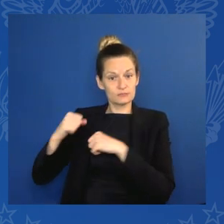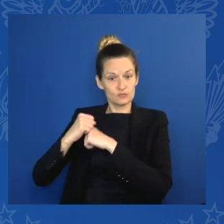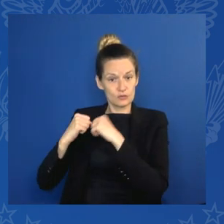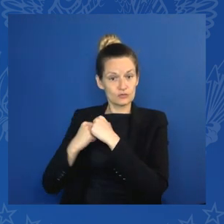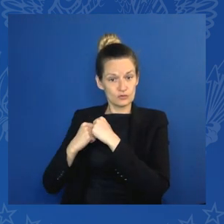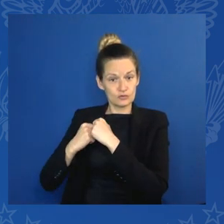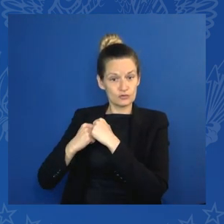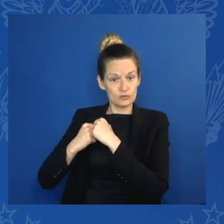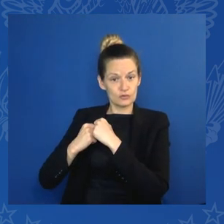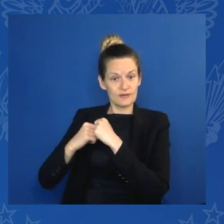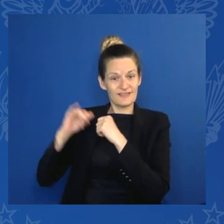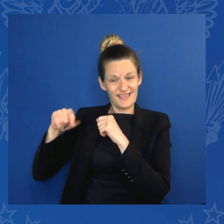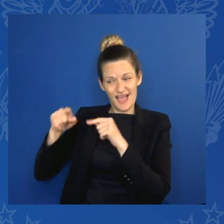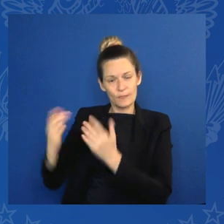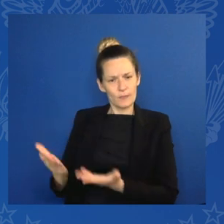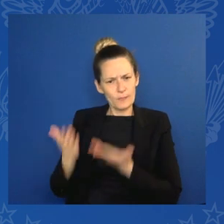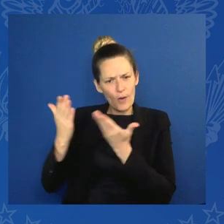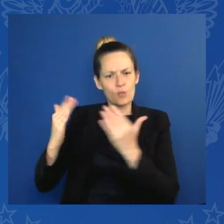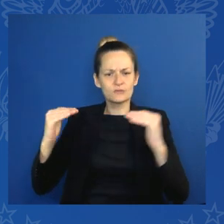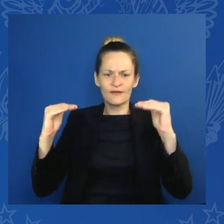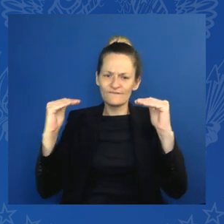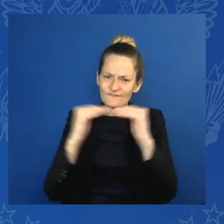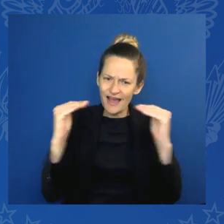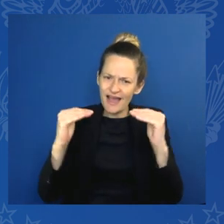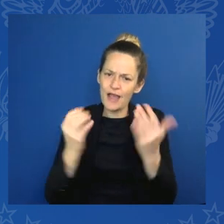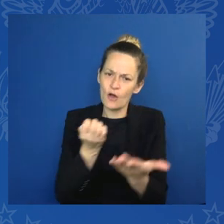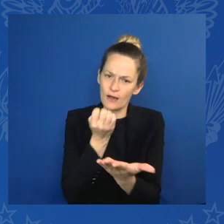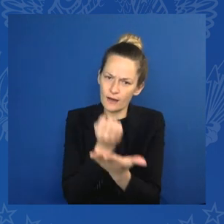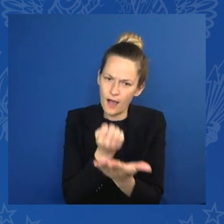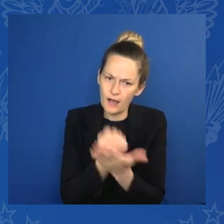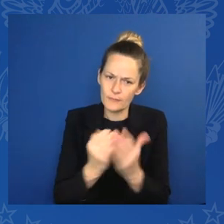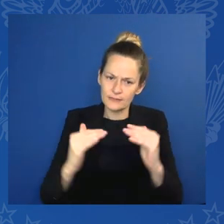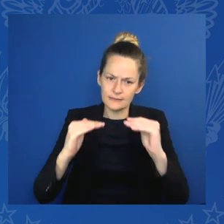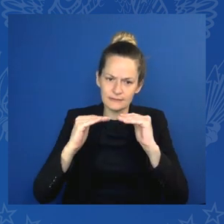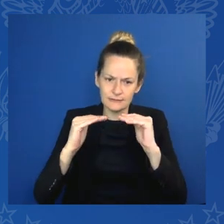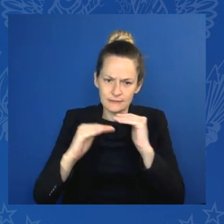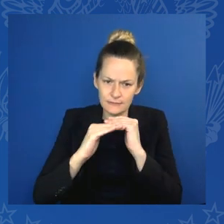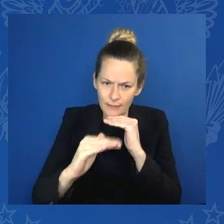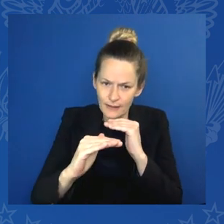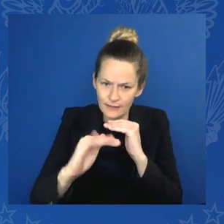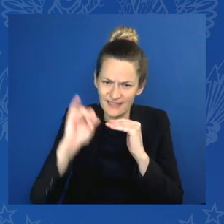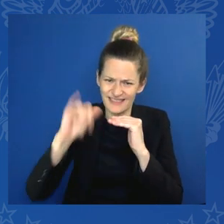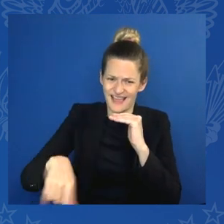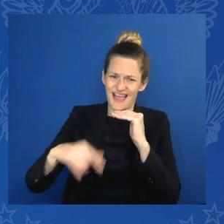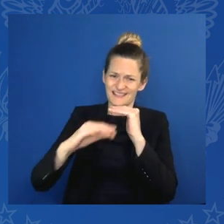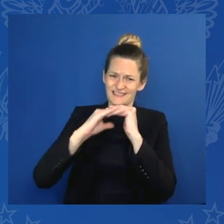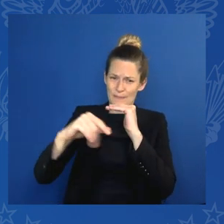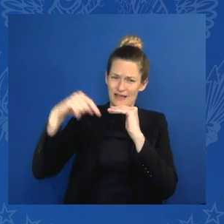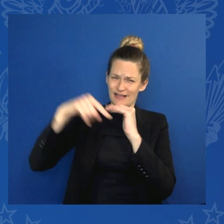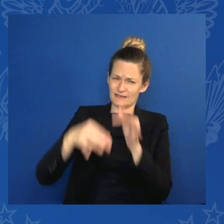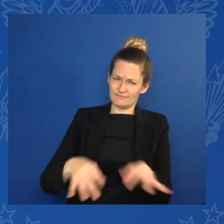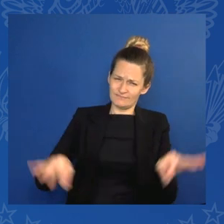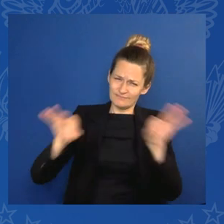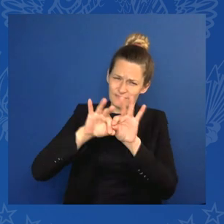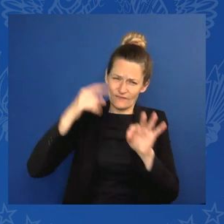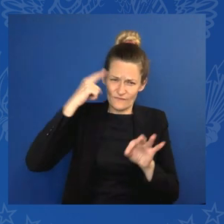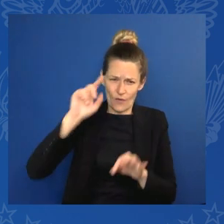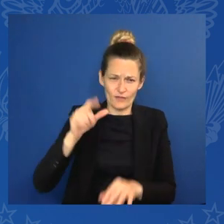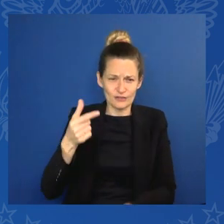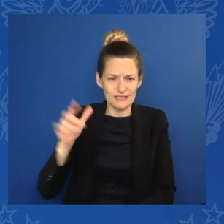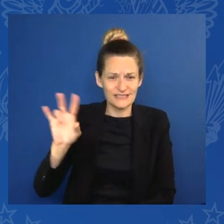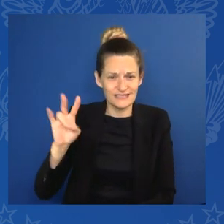others, it is important for the G7 members to unite and promote quality infrastructure